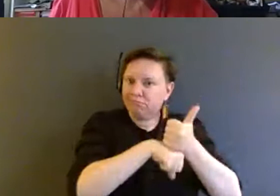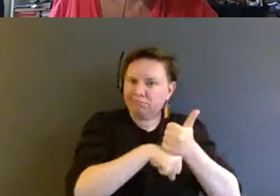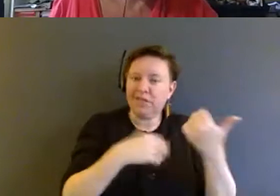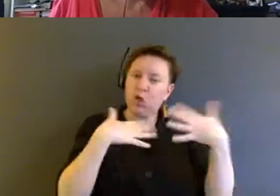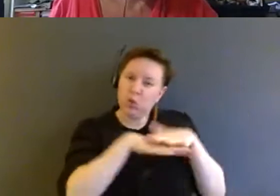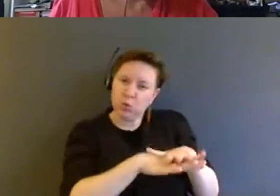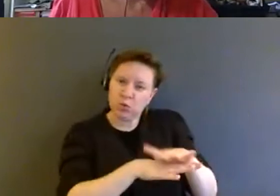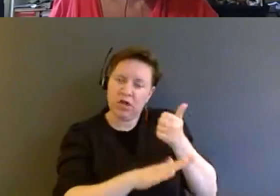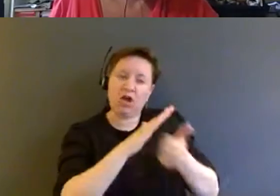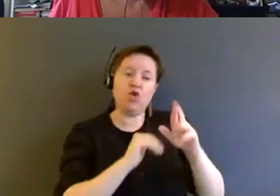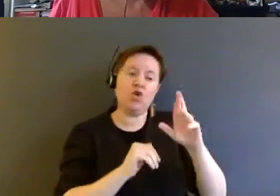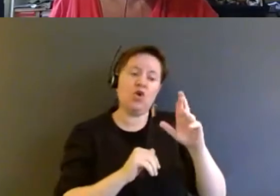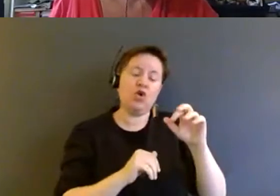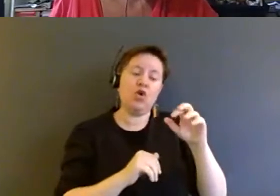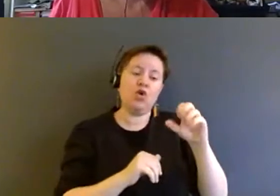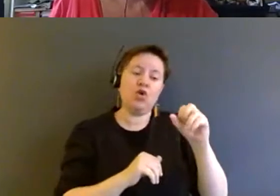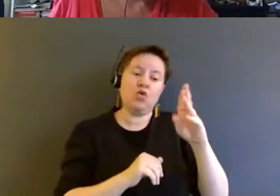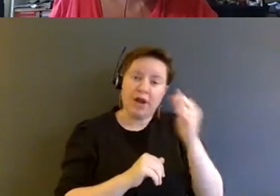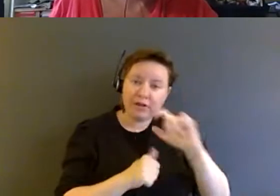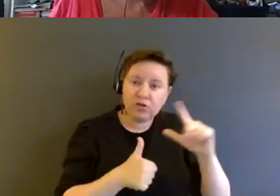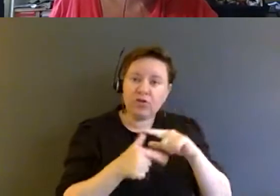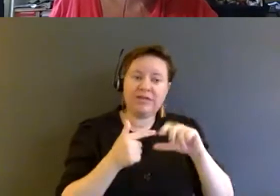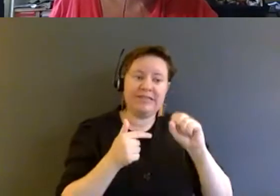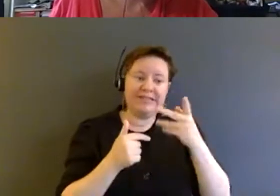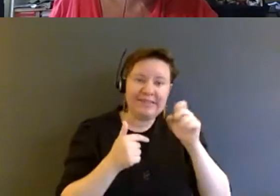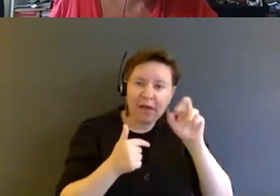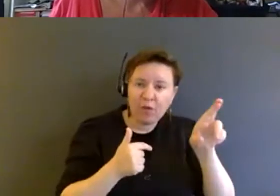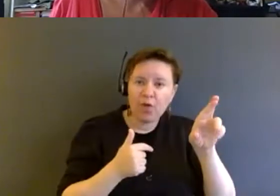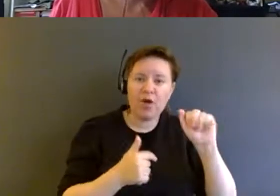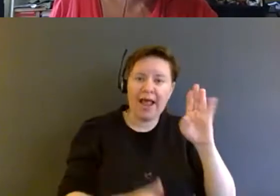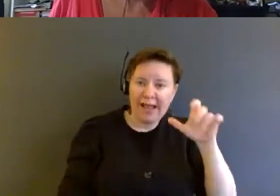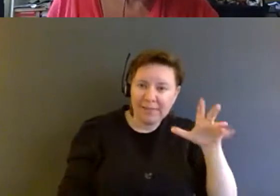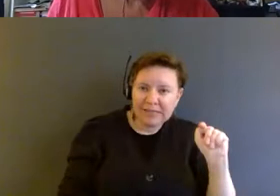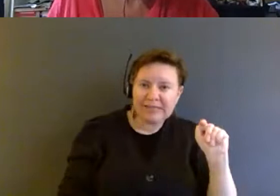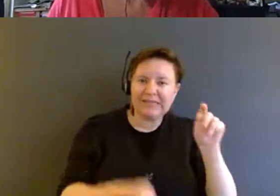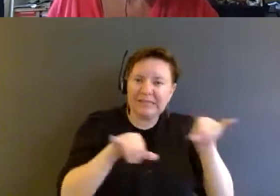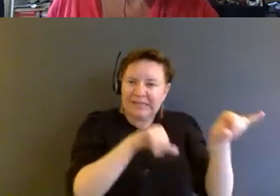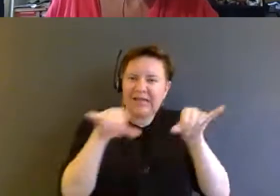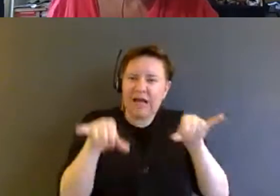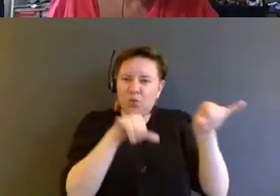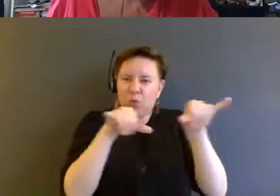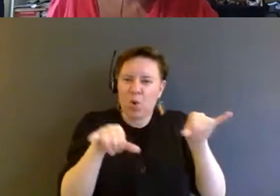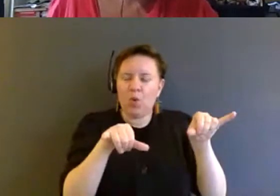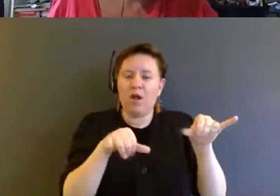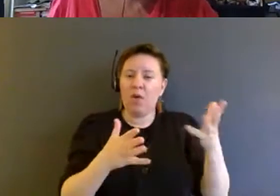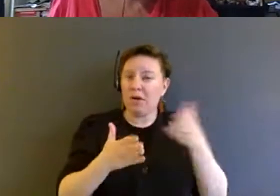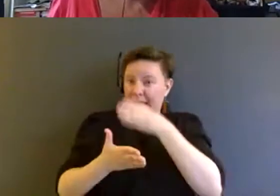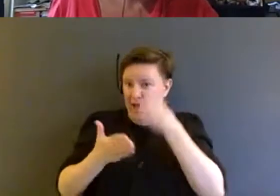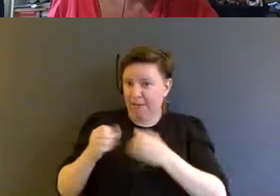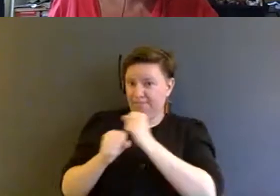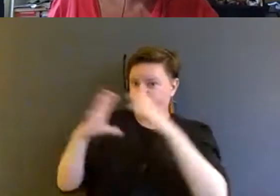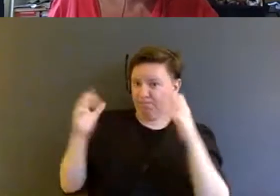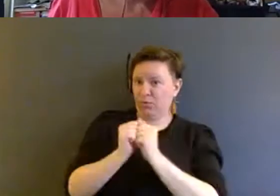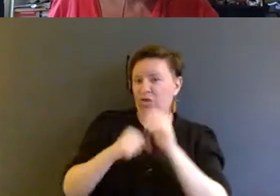settler, ableist status quo. I want to end then with caution.